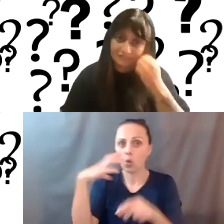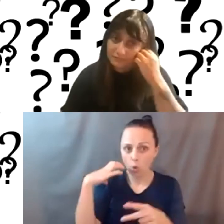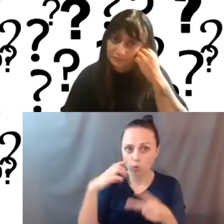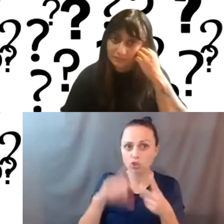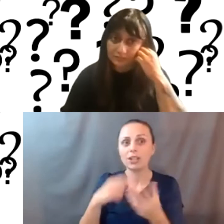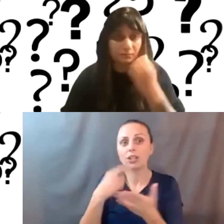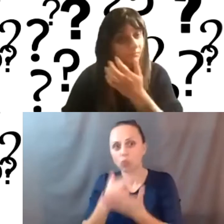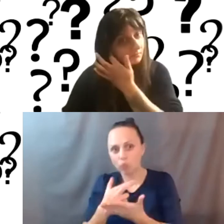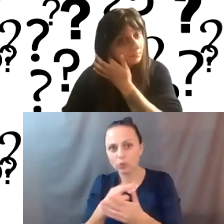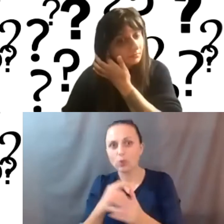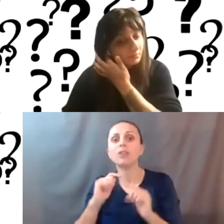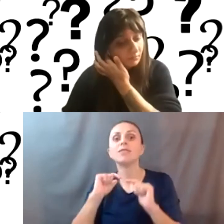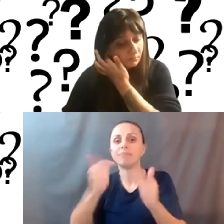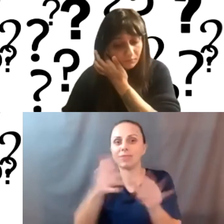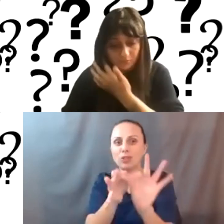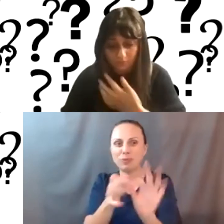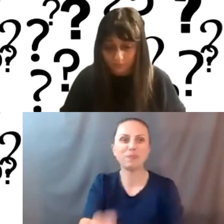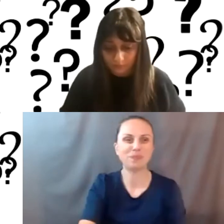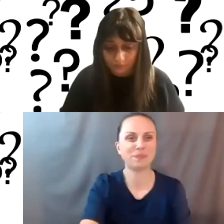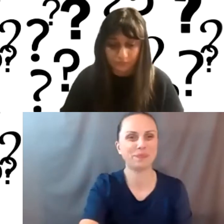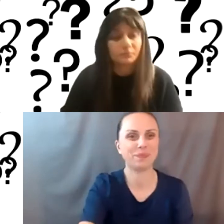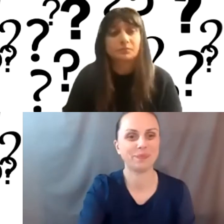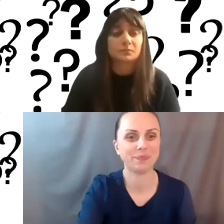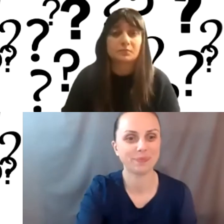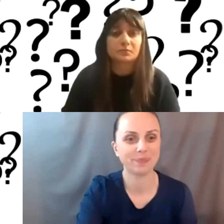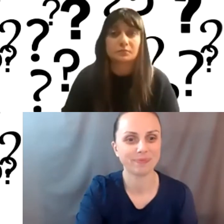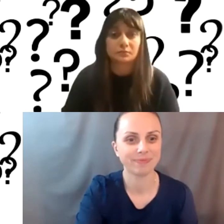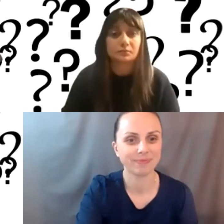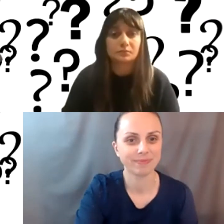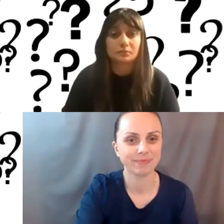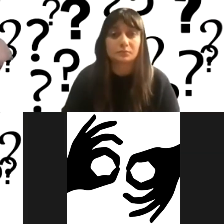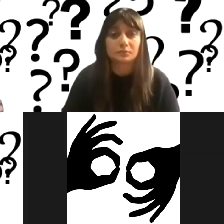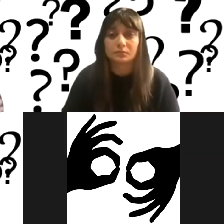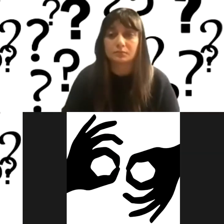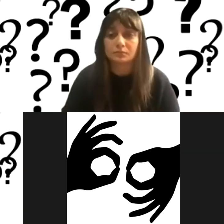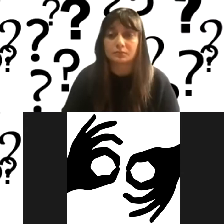resources and I keep encouraging people. Okay. then we're going to get to this other question. Okay.